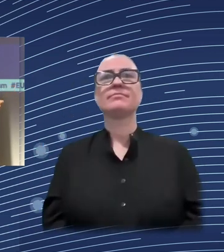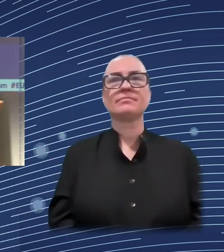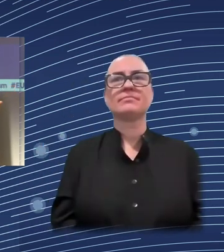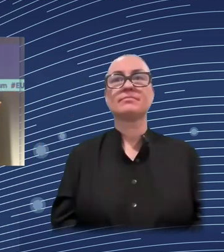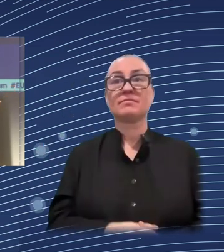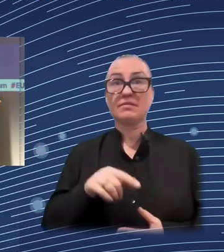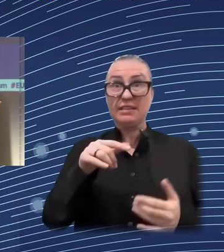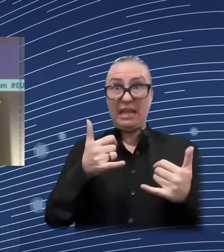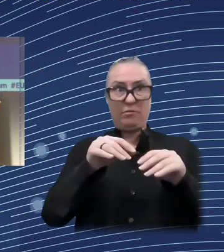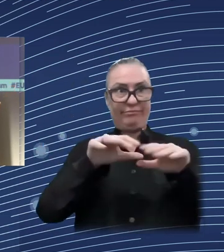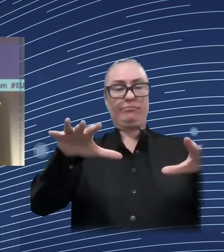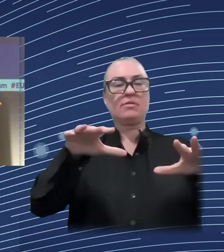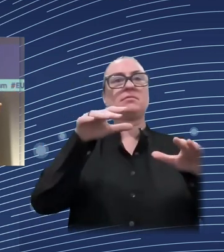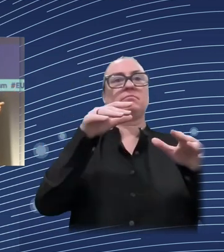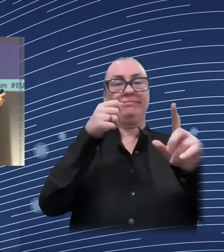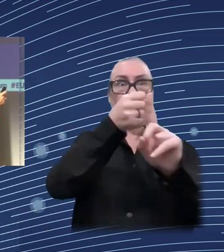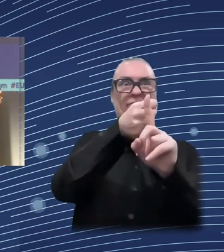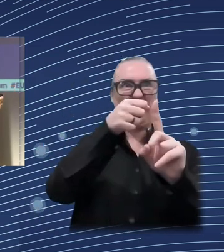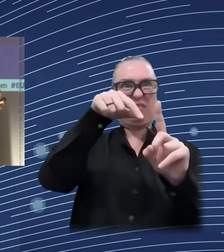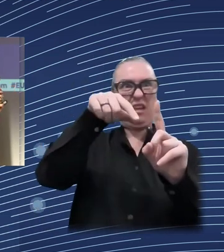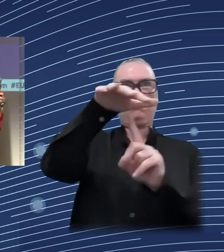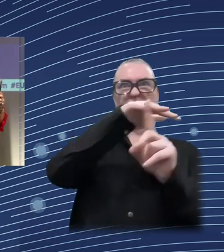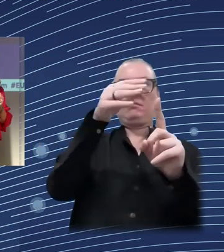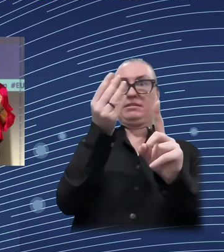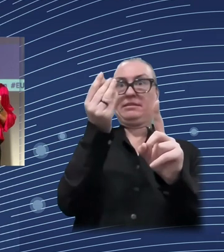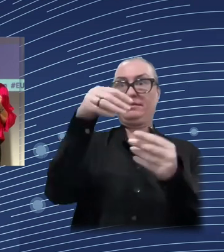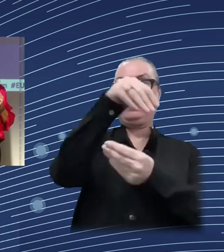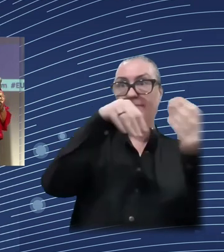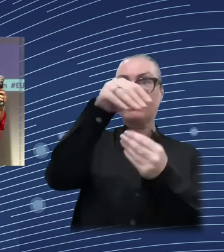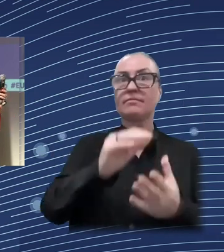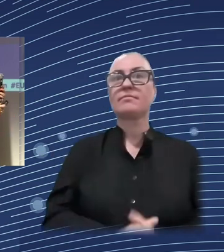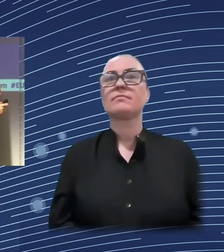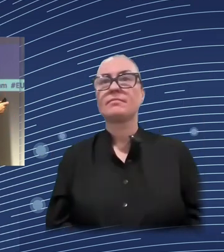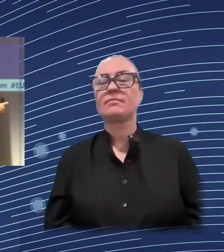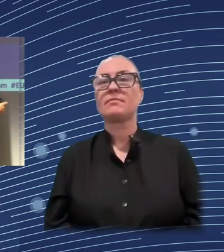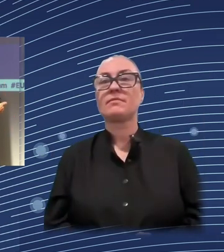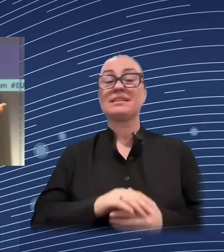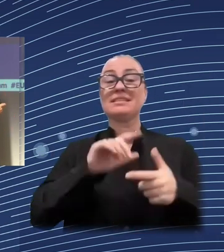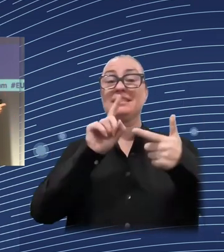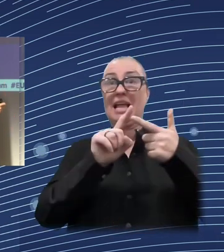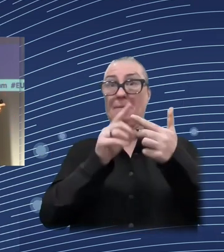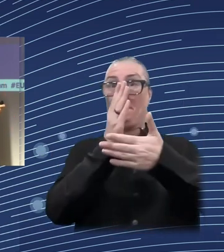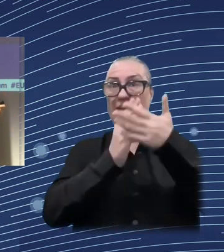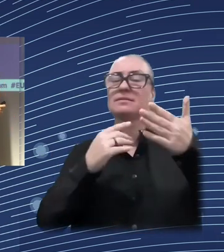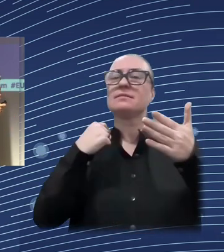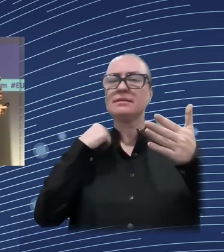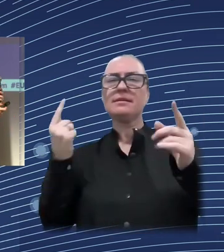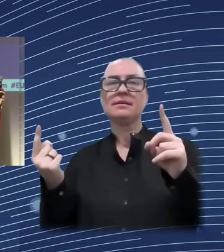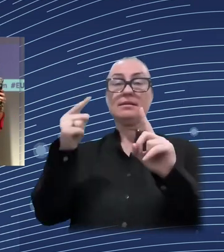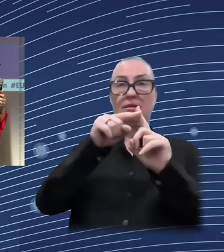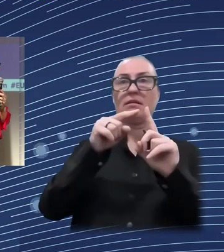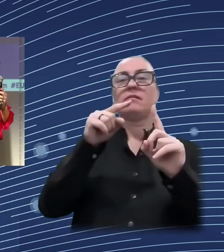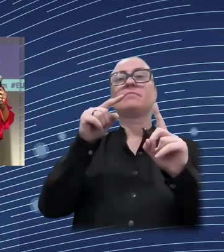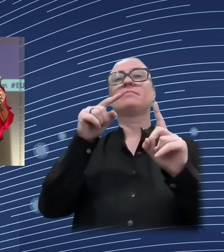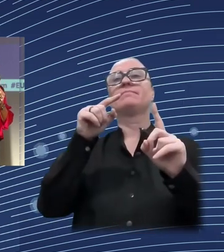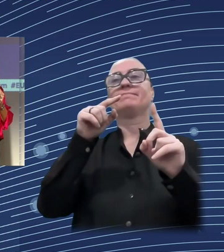what happened earlier. Now, from a policy perspective, what does it mean? I think